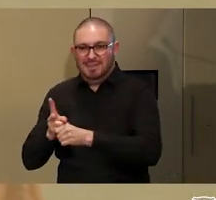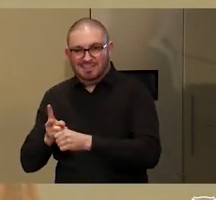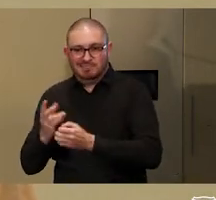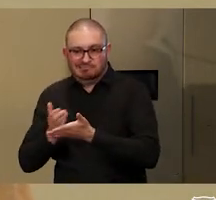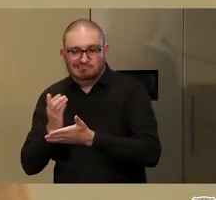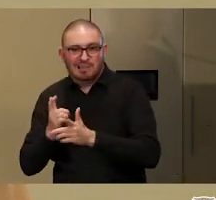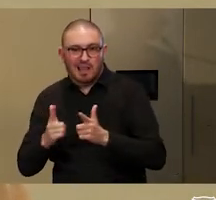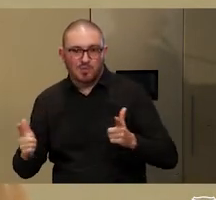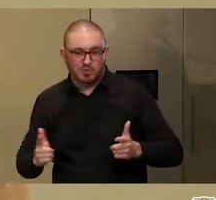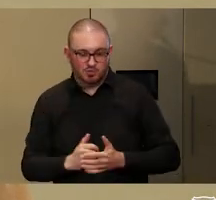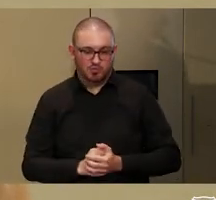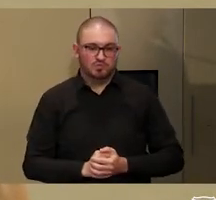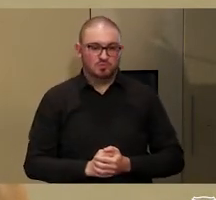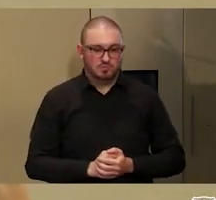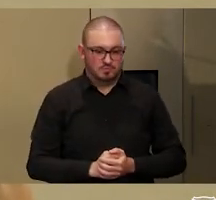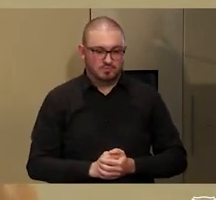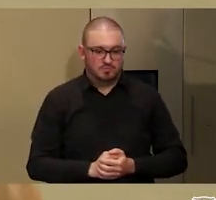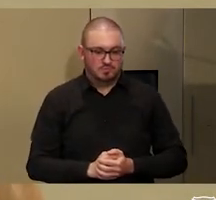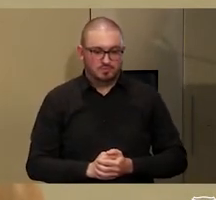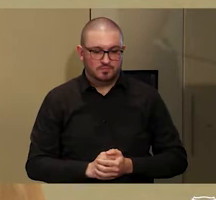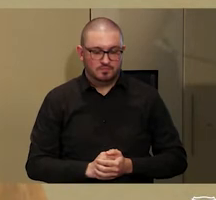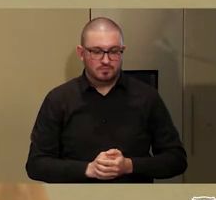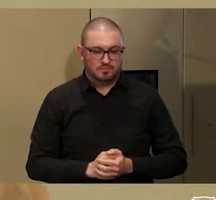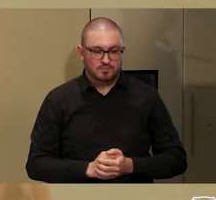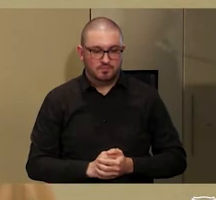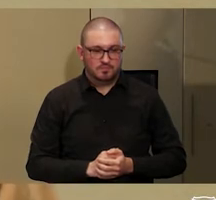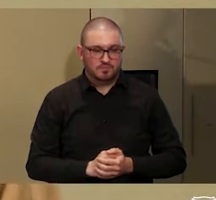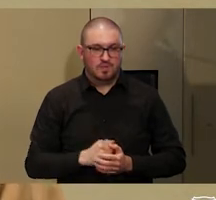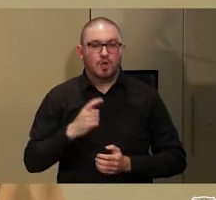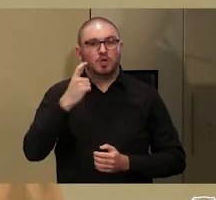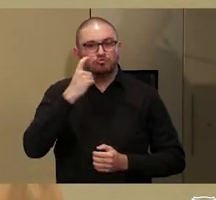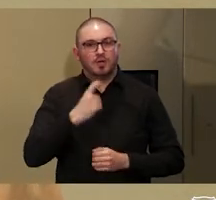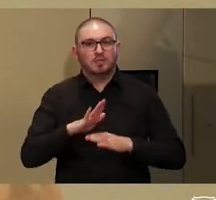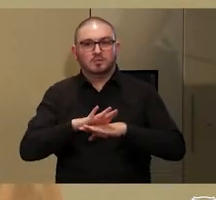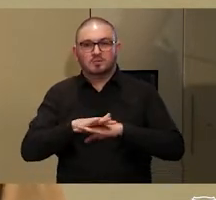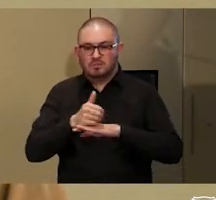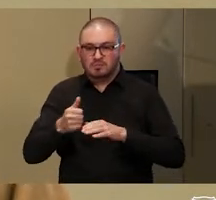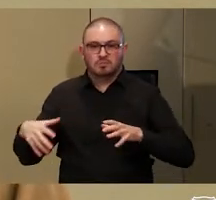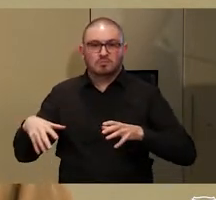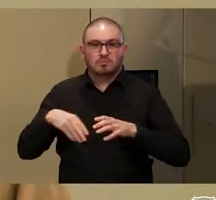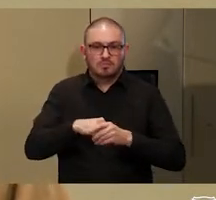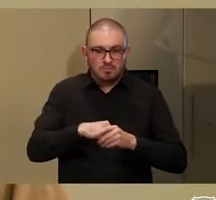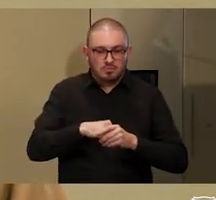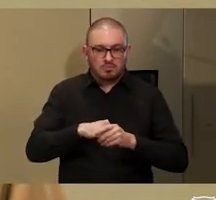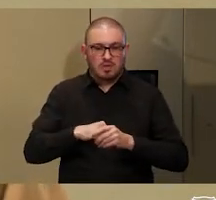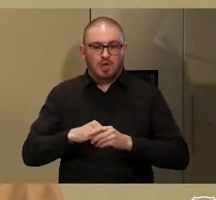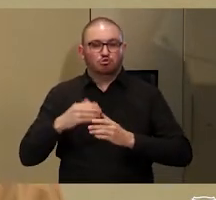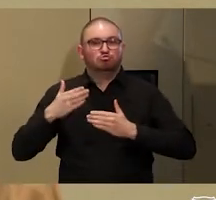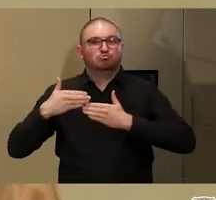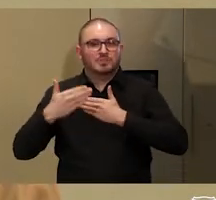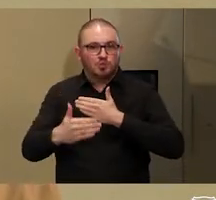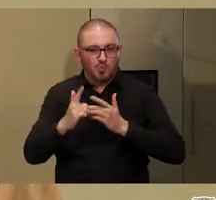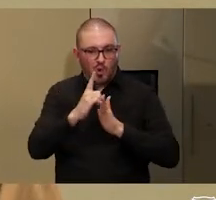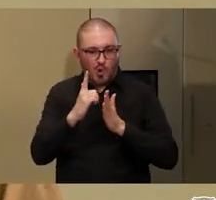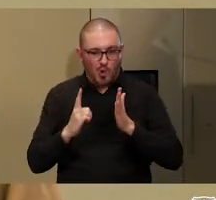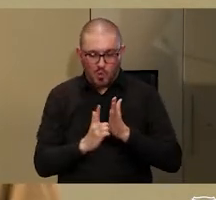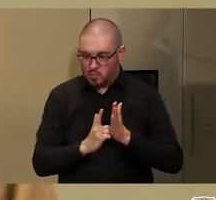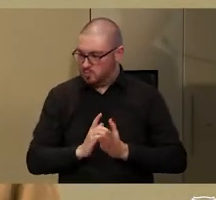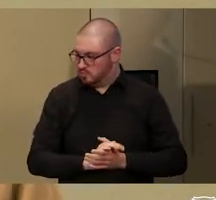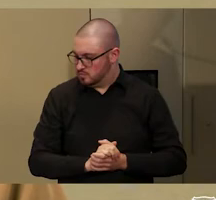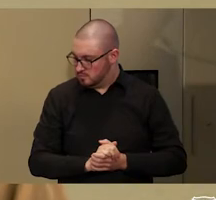has endeavoured to integrate the practice of Tarabandu, a system of traditional law regulating human